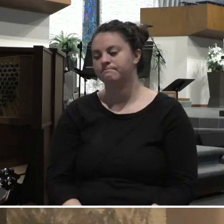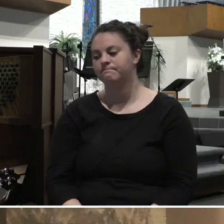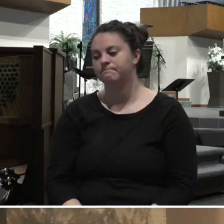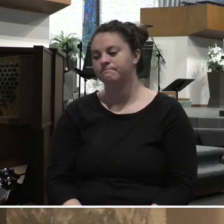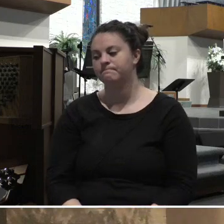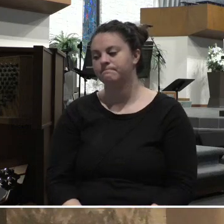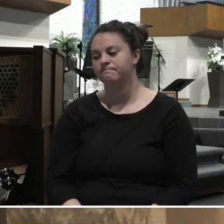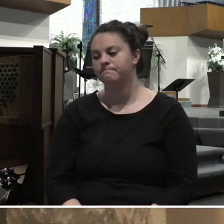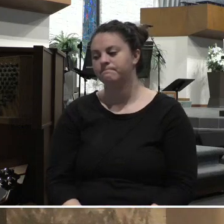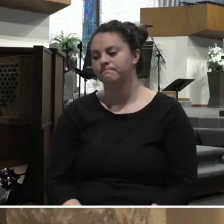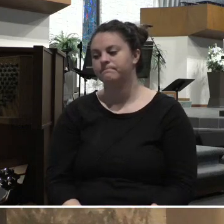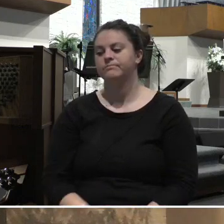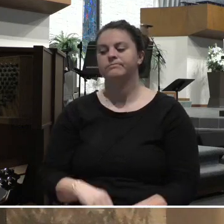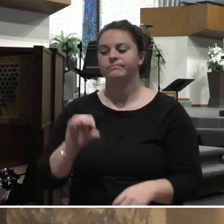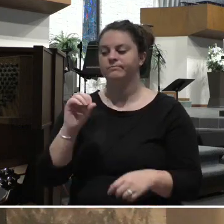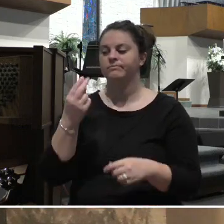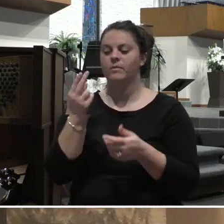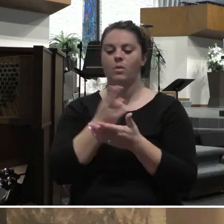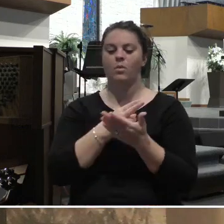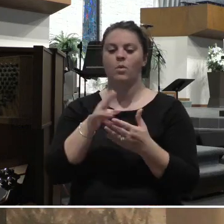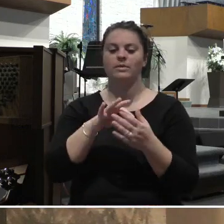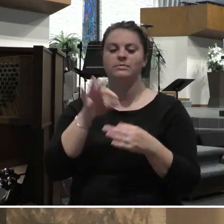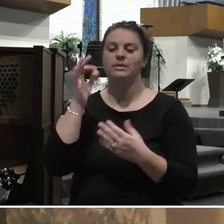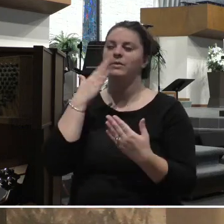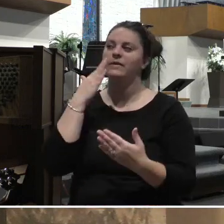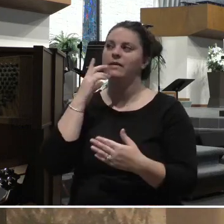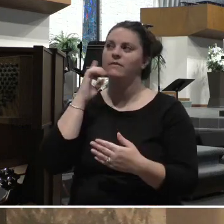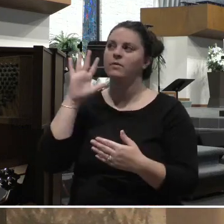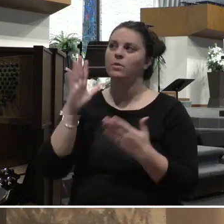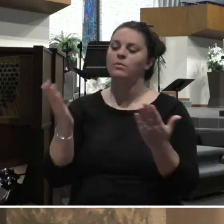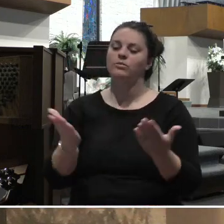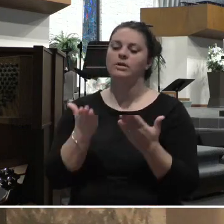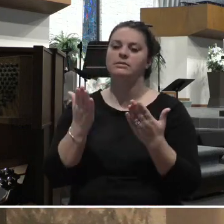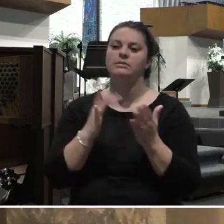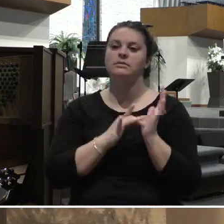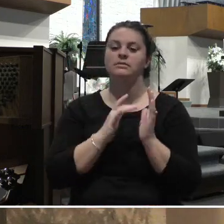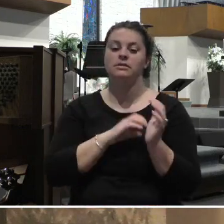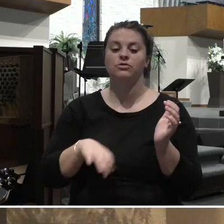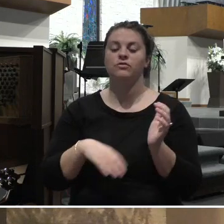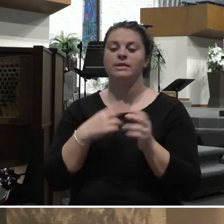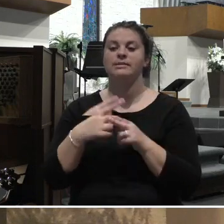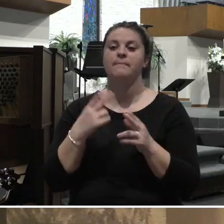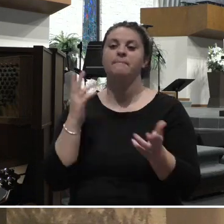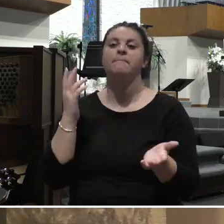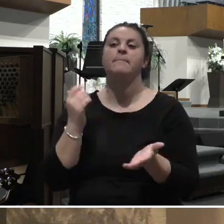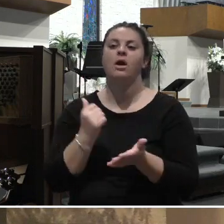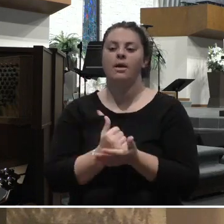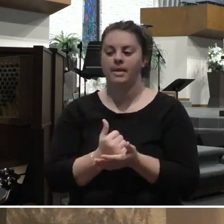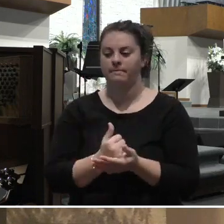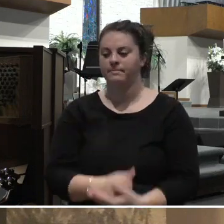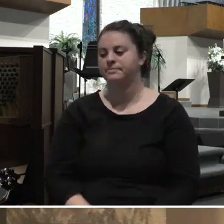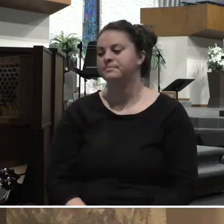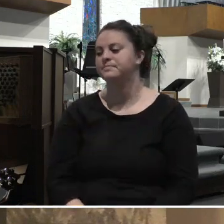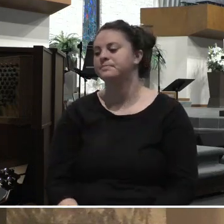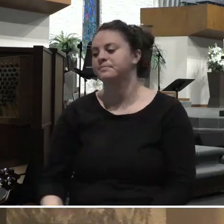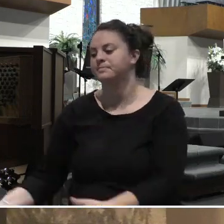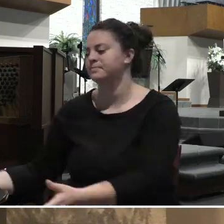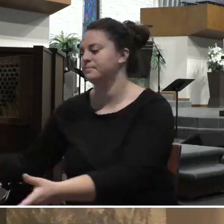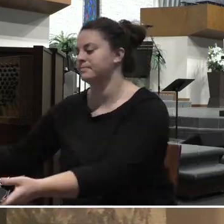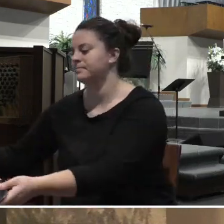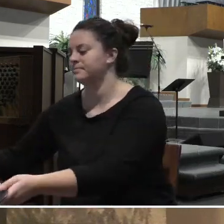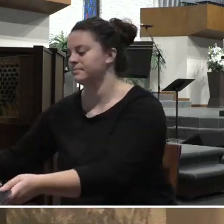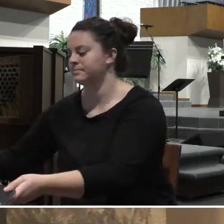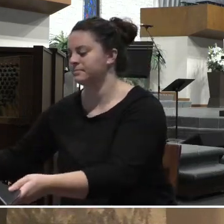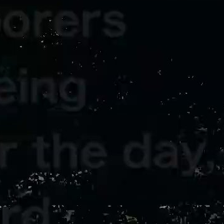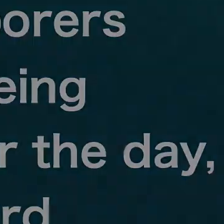O Holy Spirit, we thank you for your presence. In Christ's name, amen. Here's from the 20th chapter of the Gospel